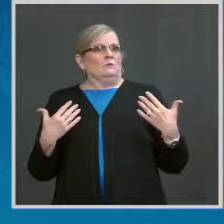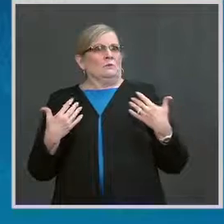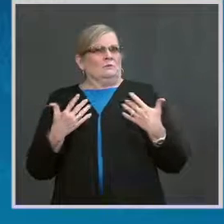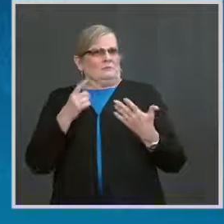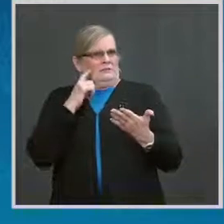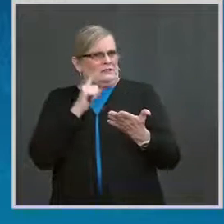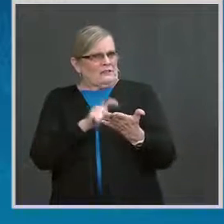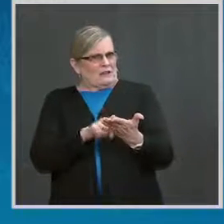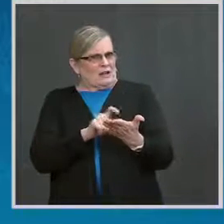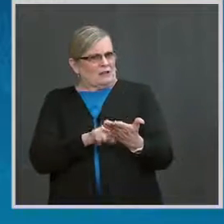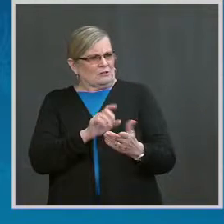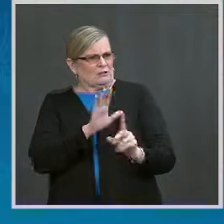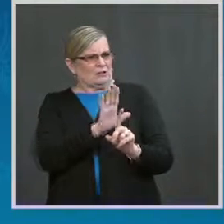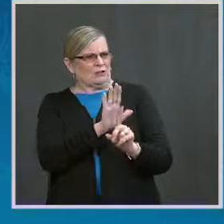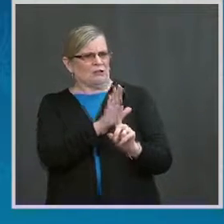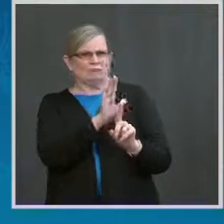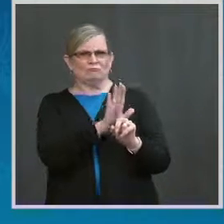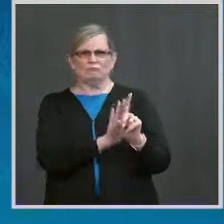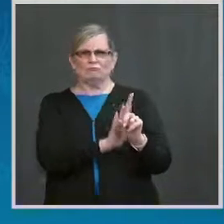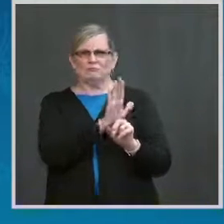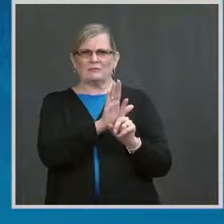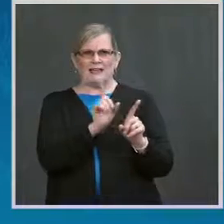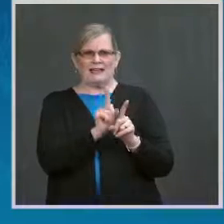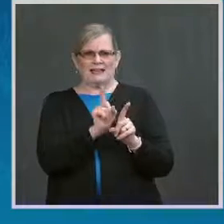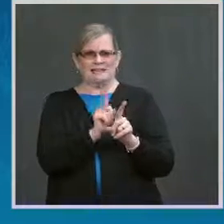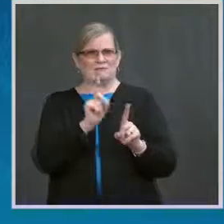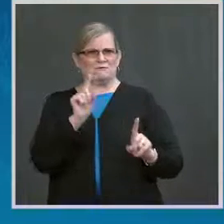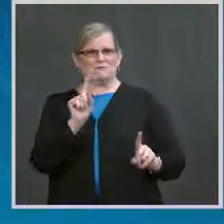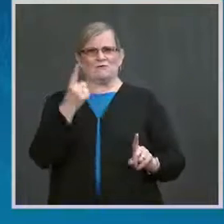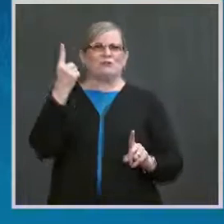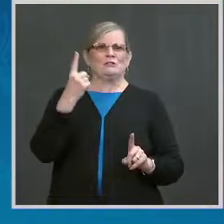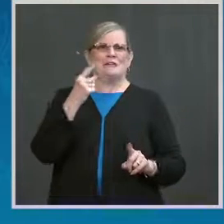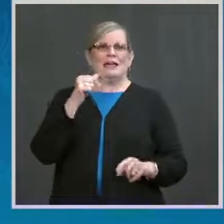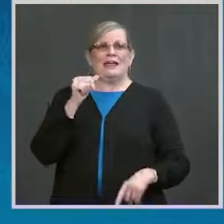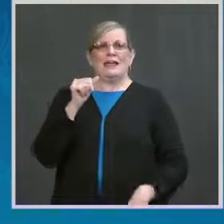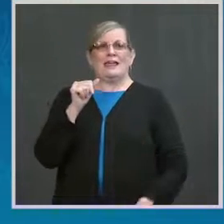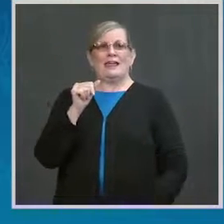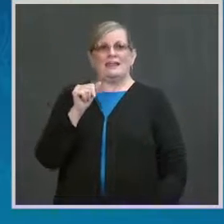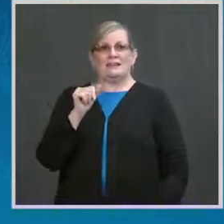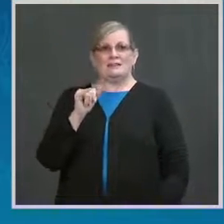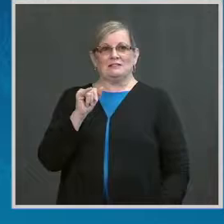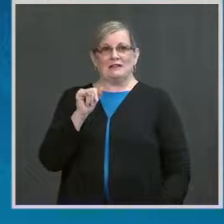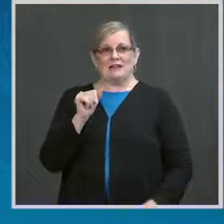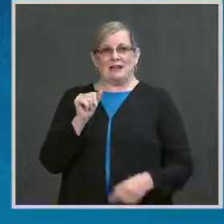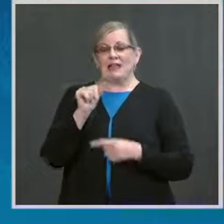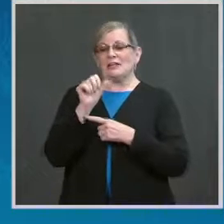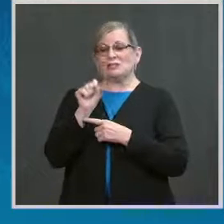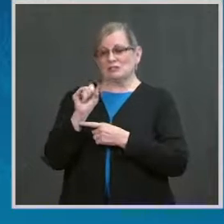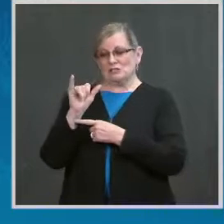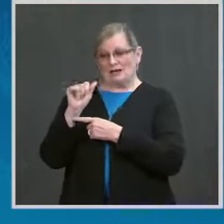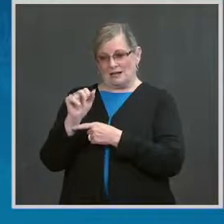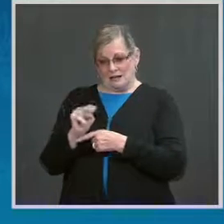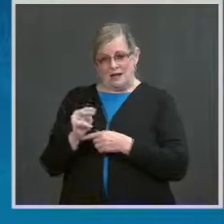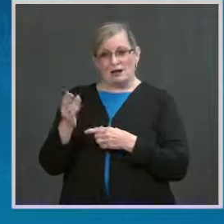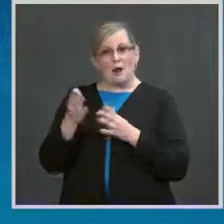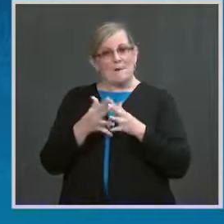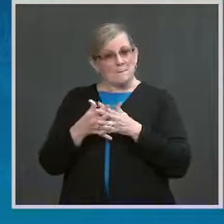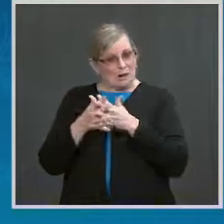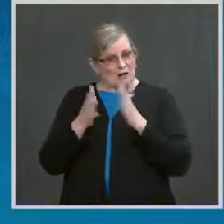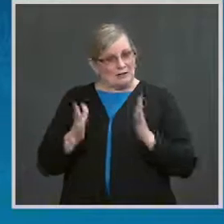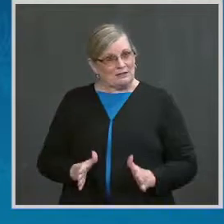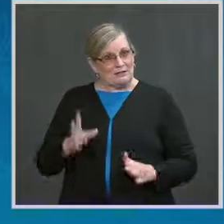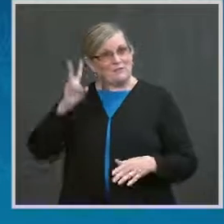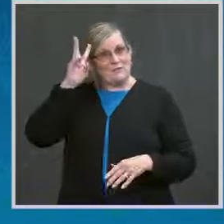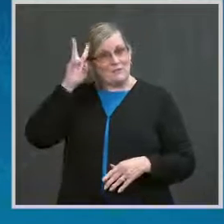Madam Vice President, as being the first Asian American Vice President in the history of the United States. Madam Vice President,